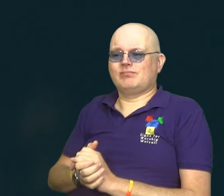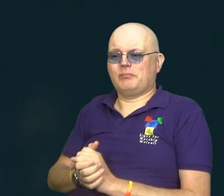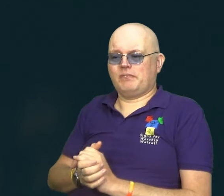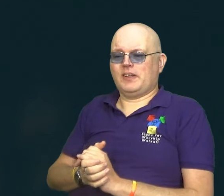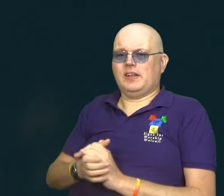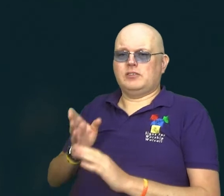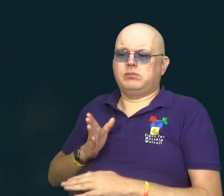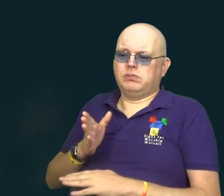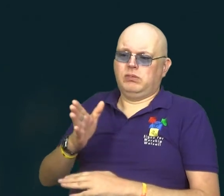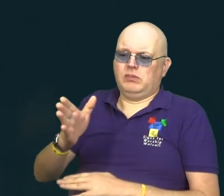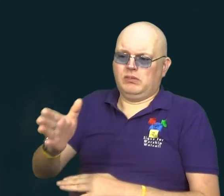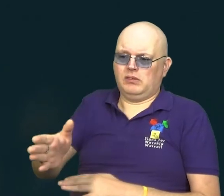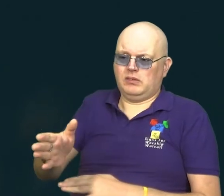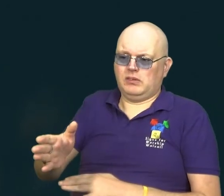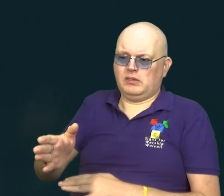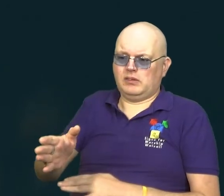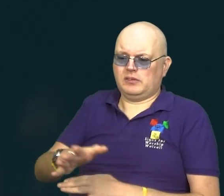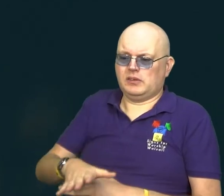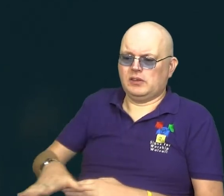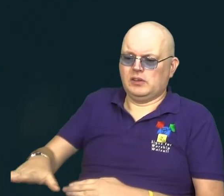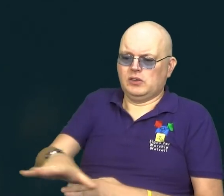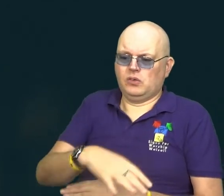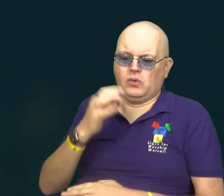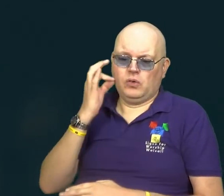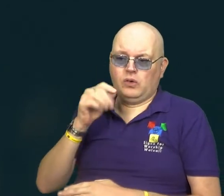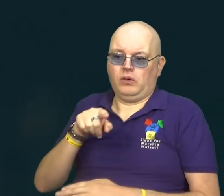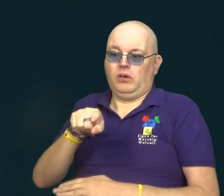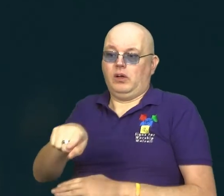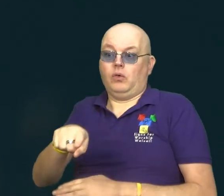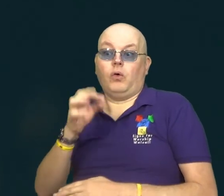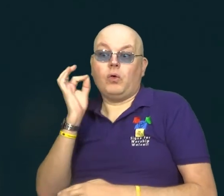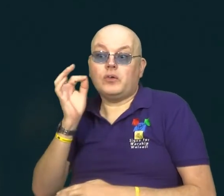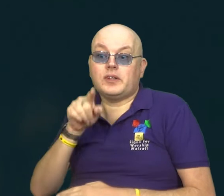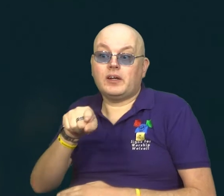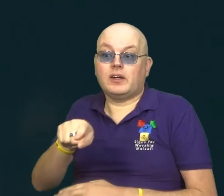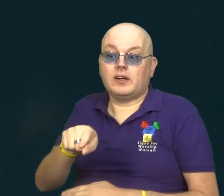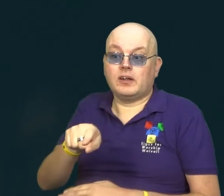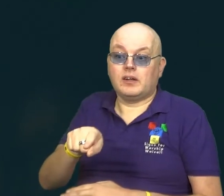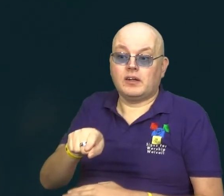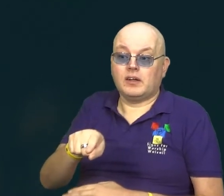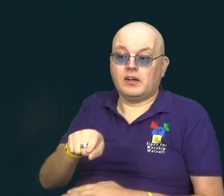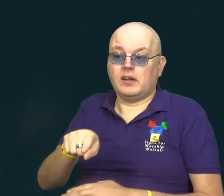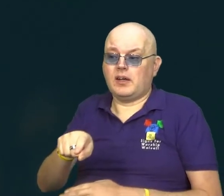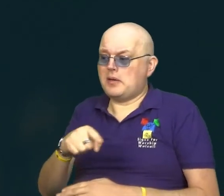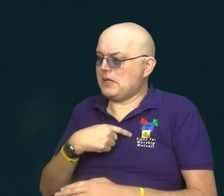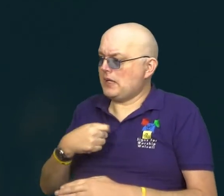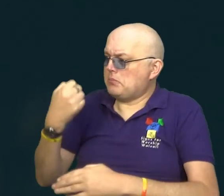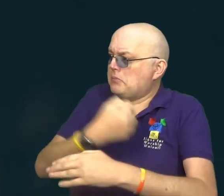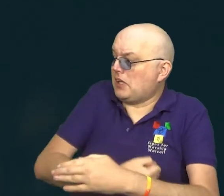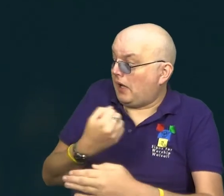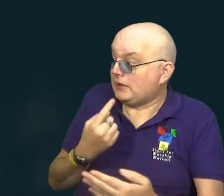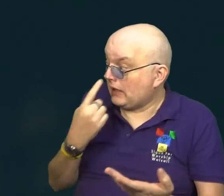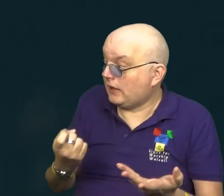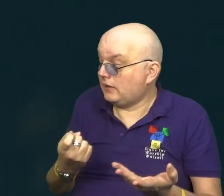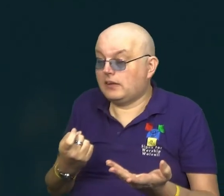As they travelled along the road, they came to some water, and the eunuch said, Look, here is water. What can stand in the way of me being